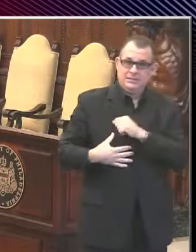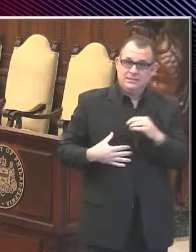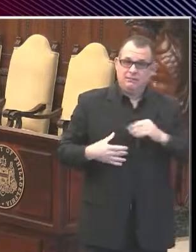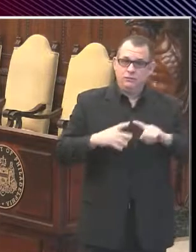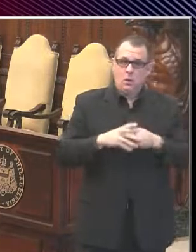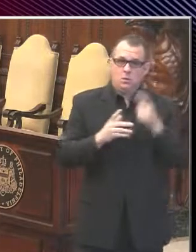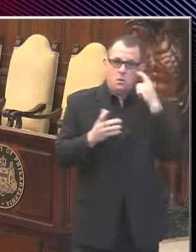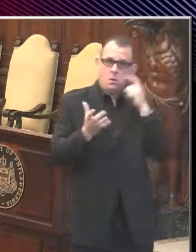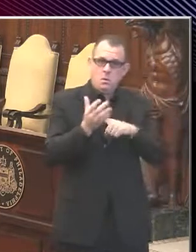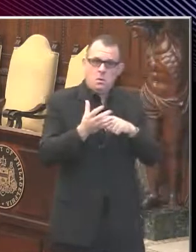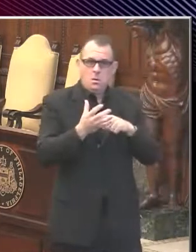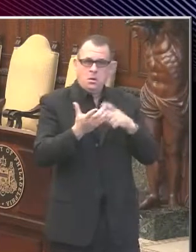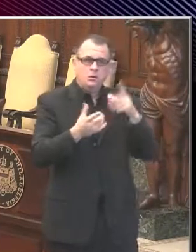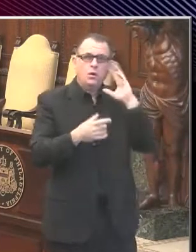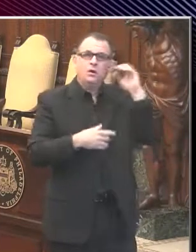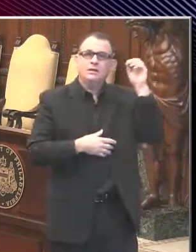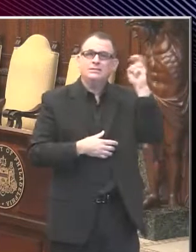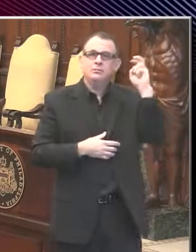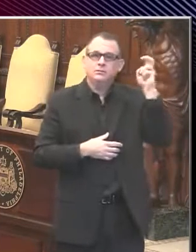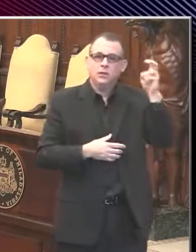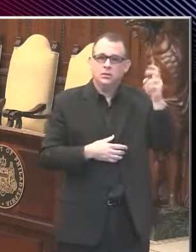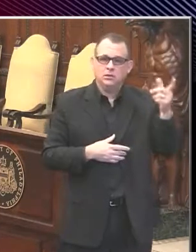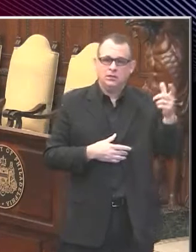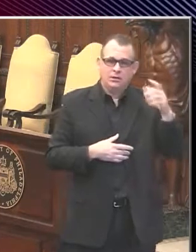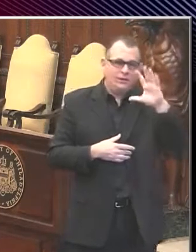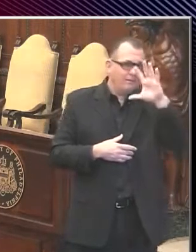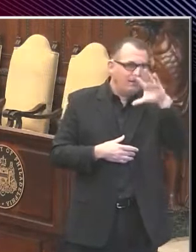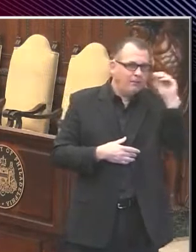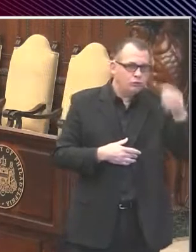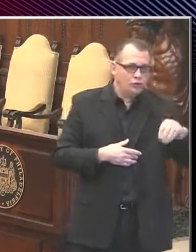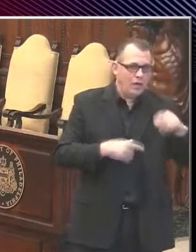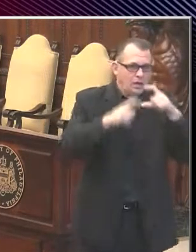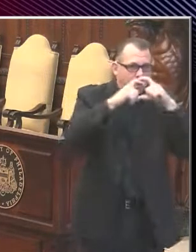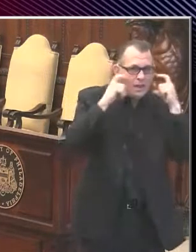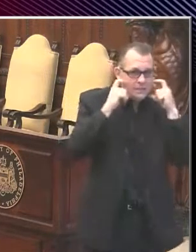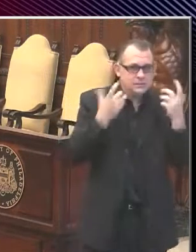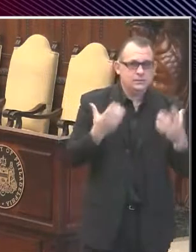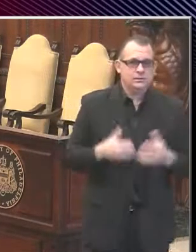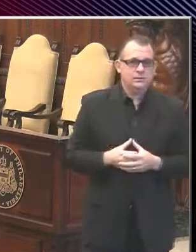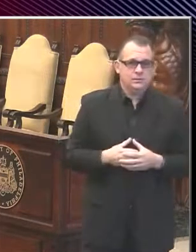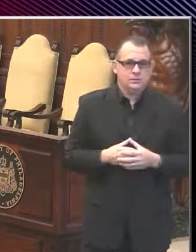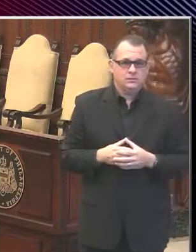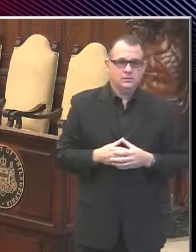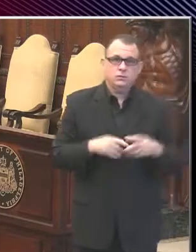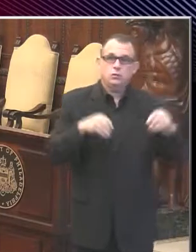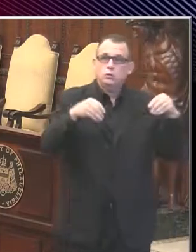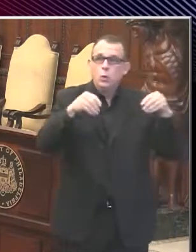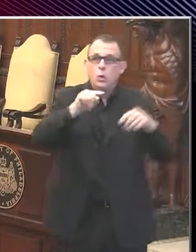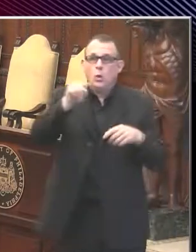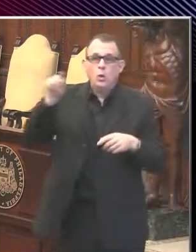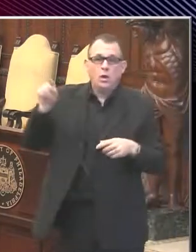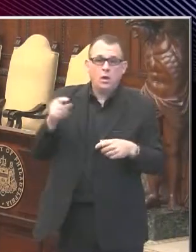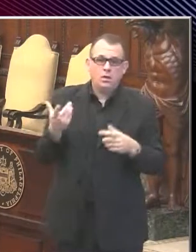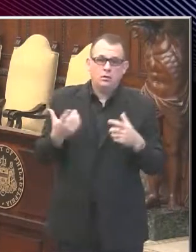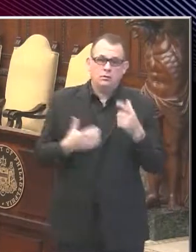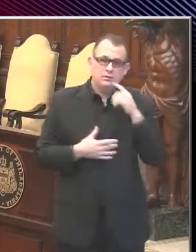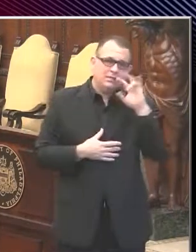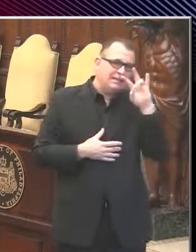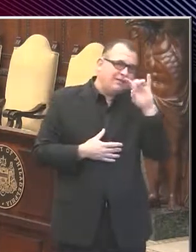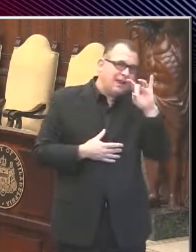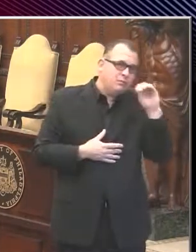stations, 55% were wearing masks. Among people exiting retail stores, 78% were wearing masks.